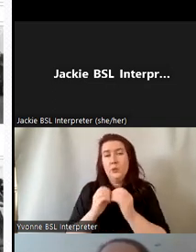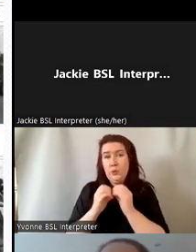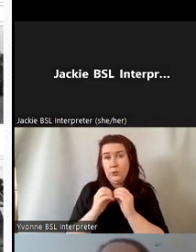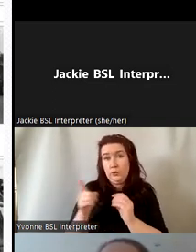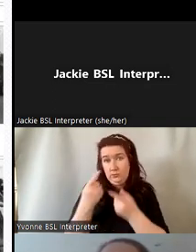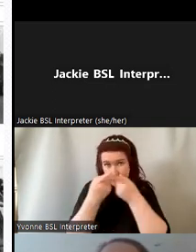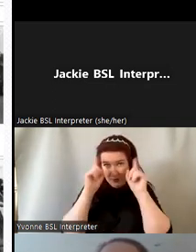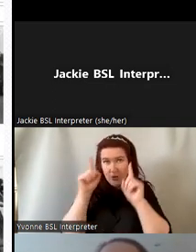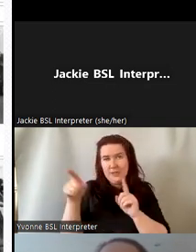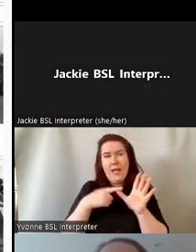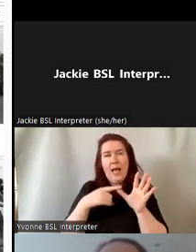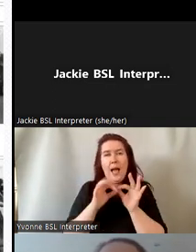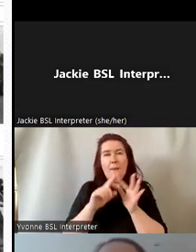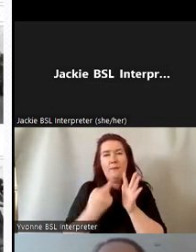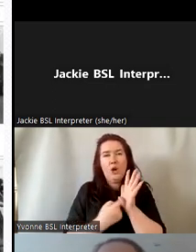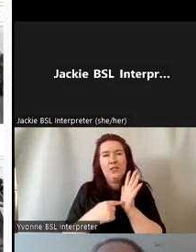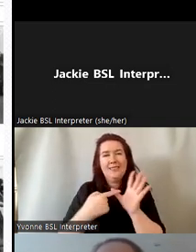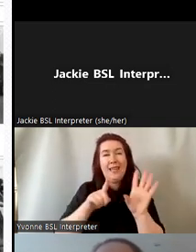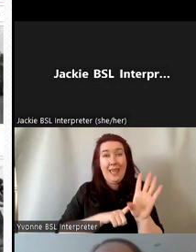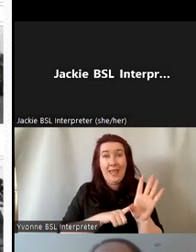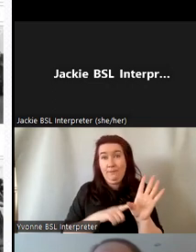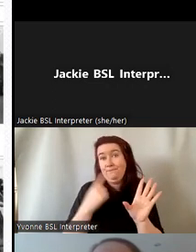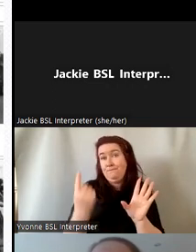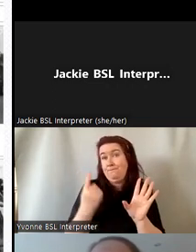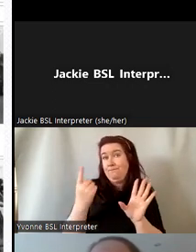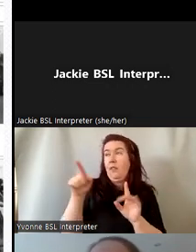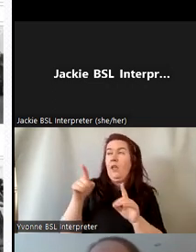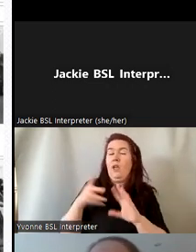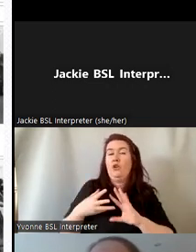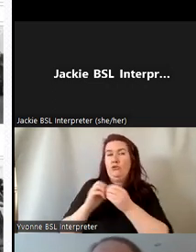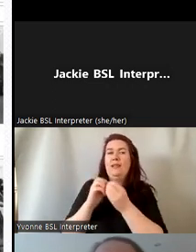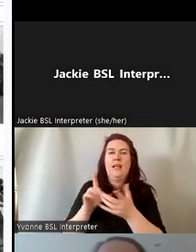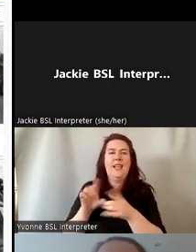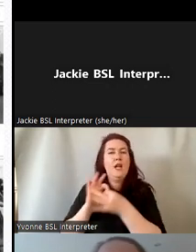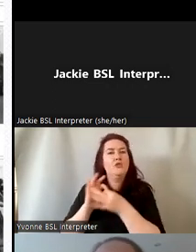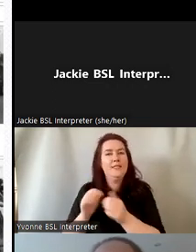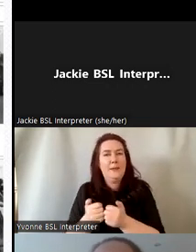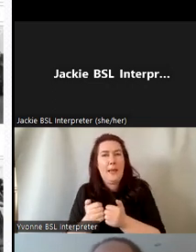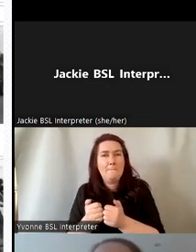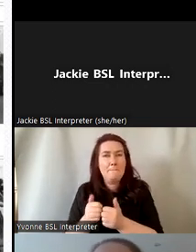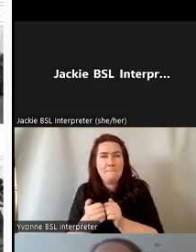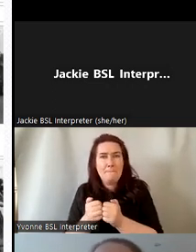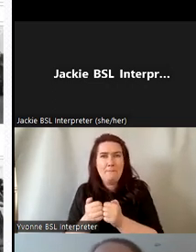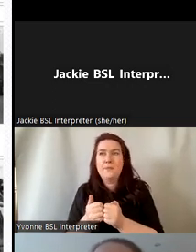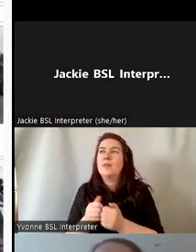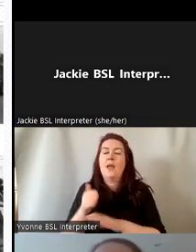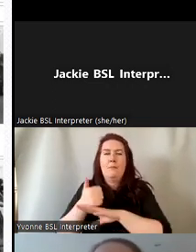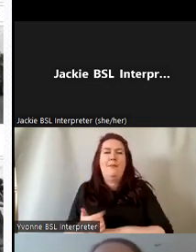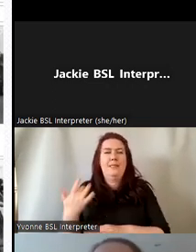university who were creating an interactive um game based on the lives of herring lasses